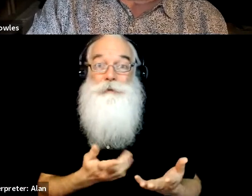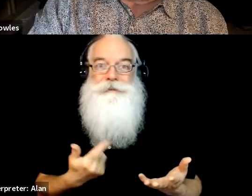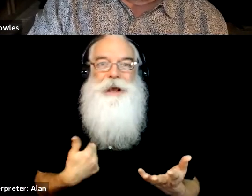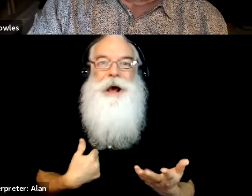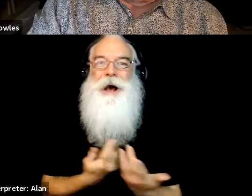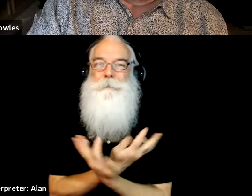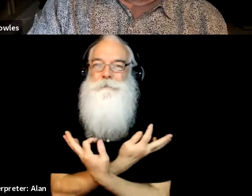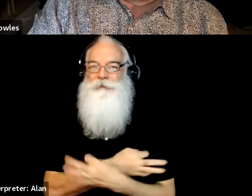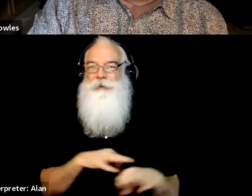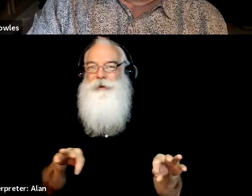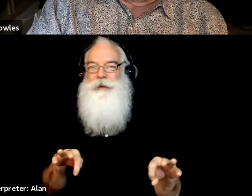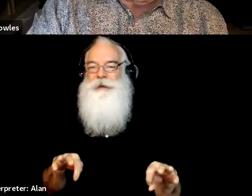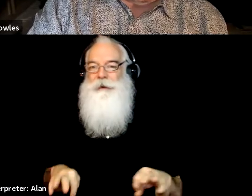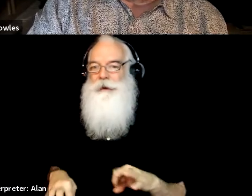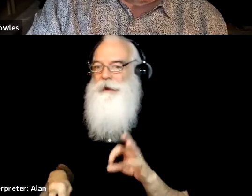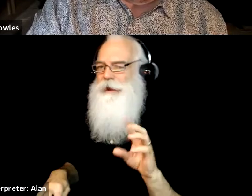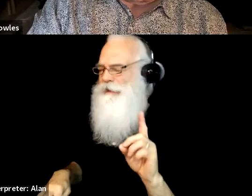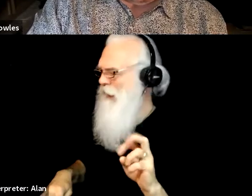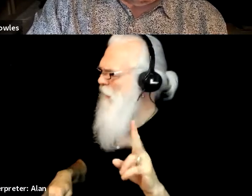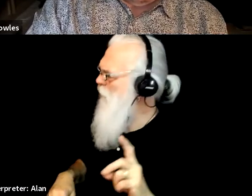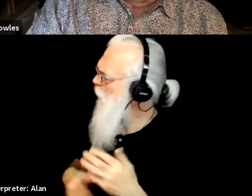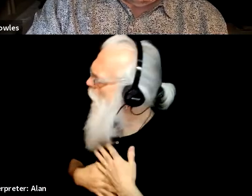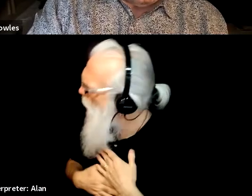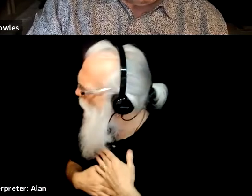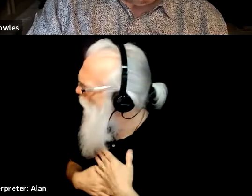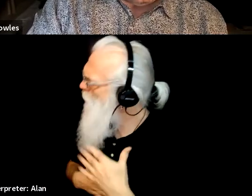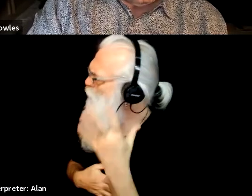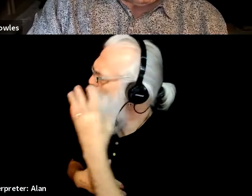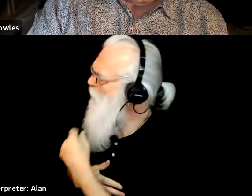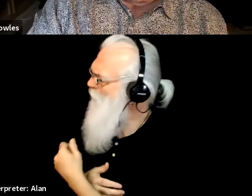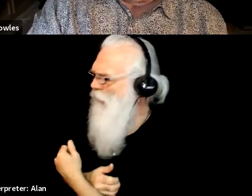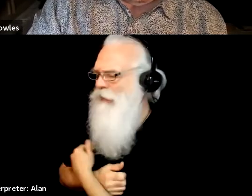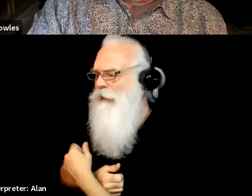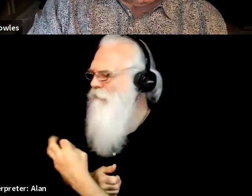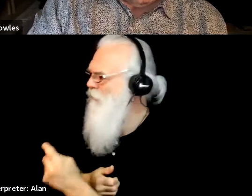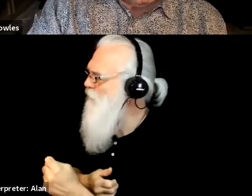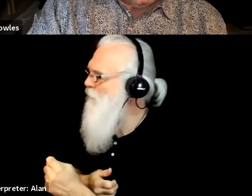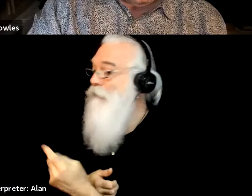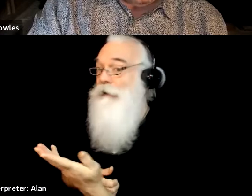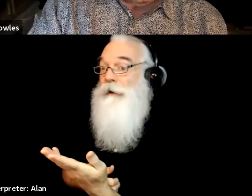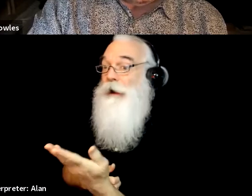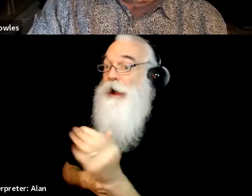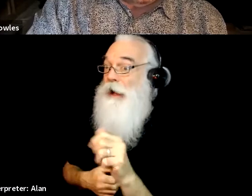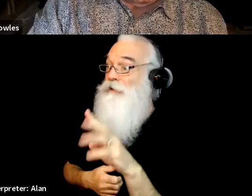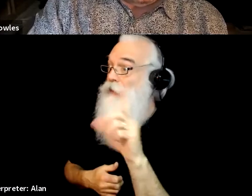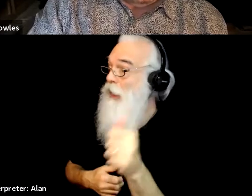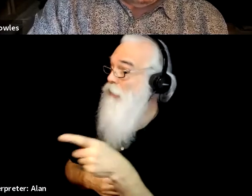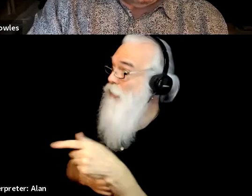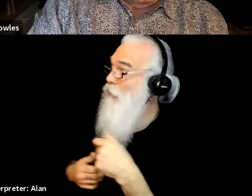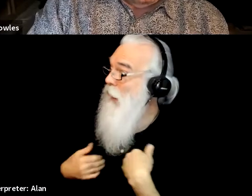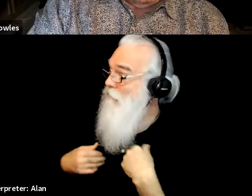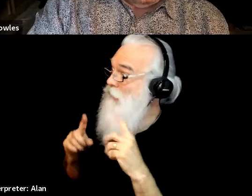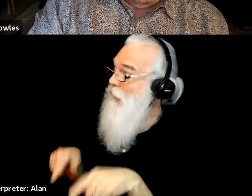That's beautiful. I like that. Angela, did you, how did you feel about the question? Did you, could you come up with an answer? Was it hard?